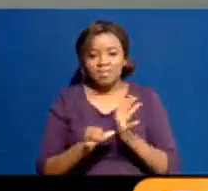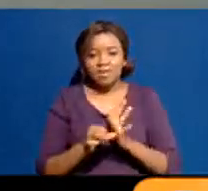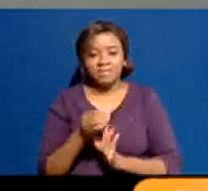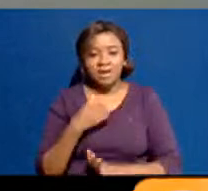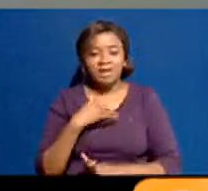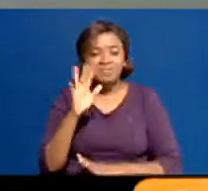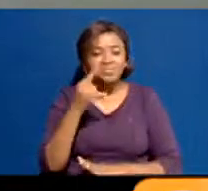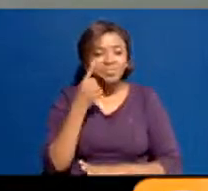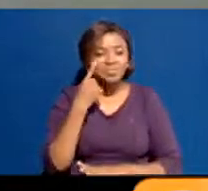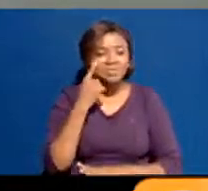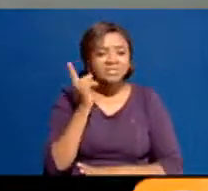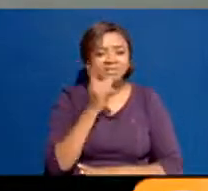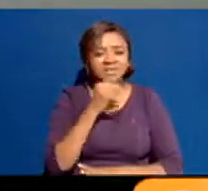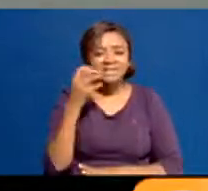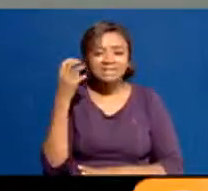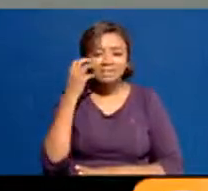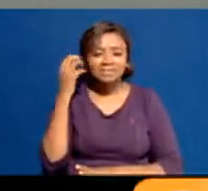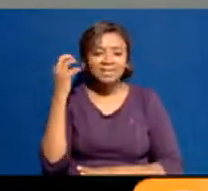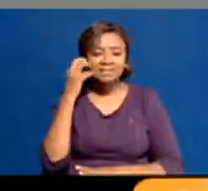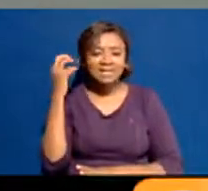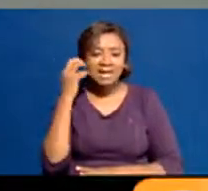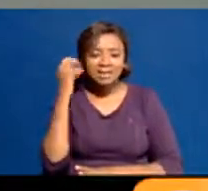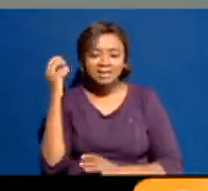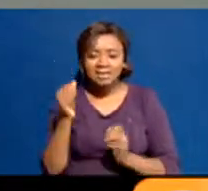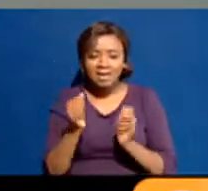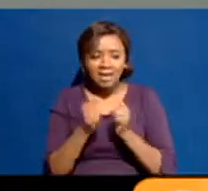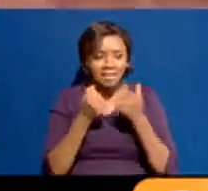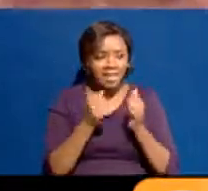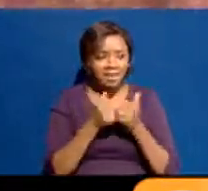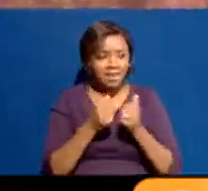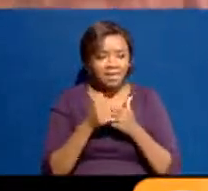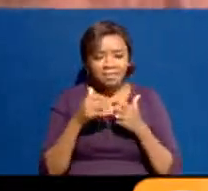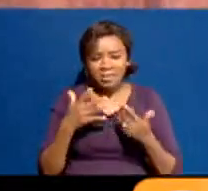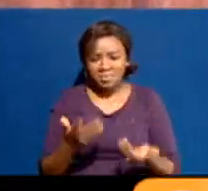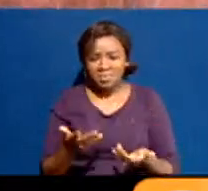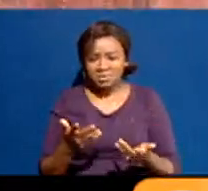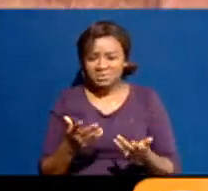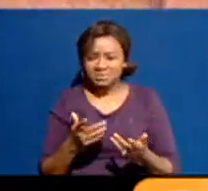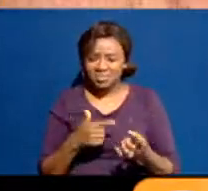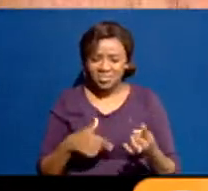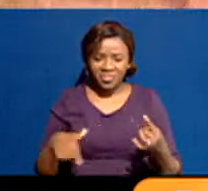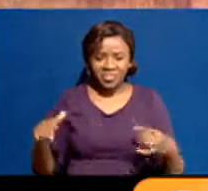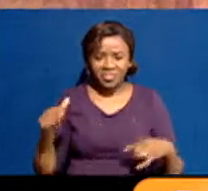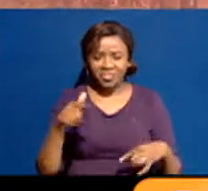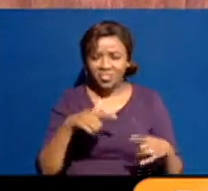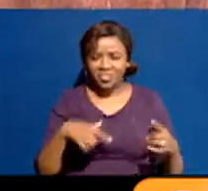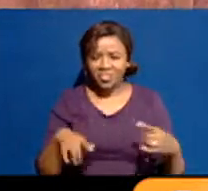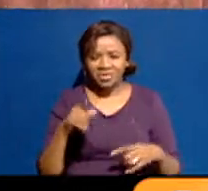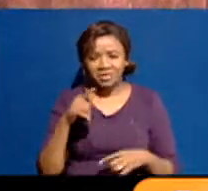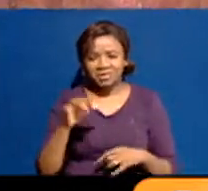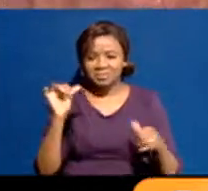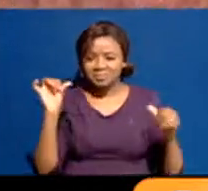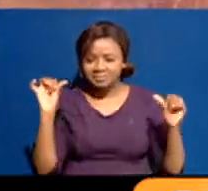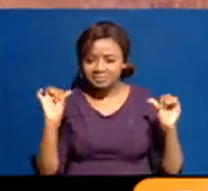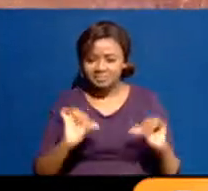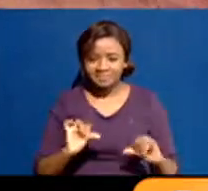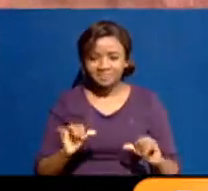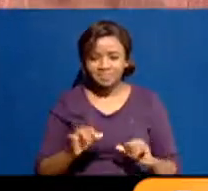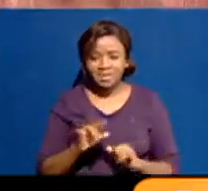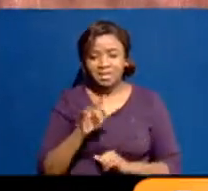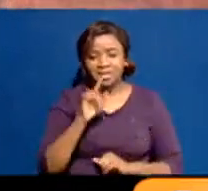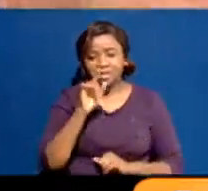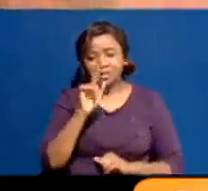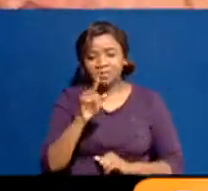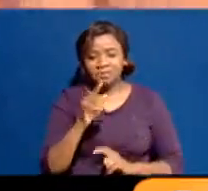with Matiangi, this kind of merry-go-round that happened, that is very disturbing. Because you're saying, how do you attack